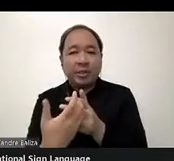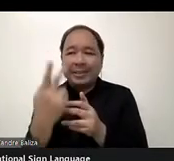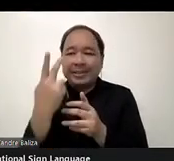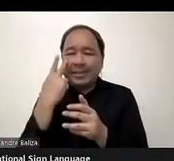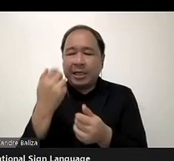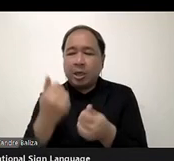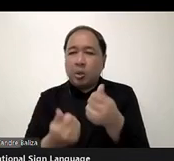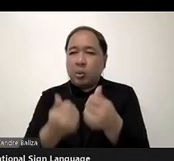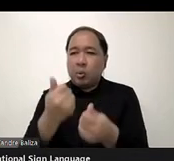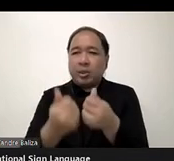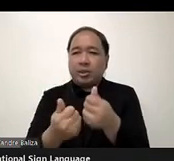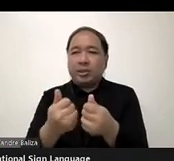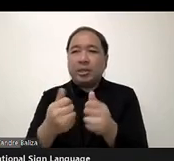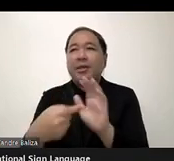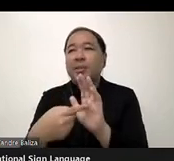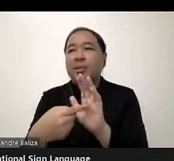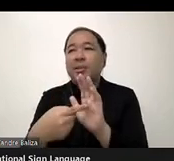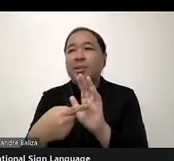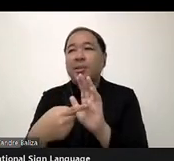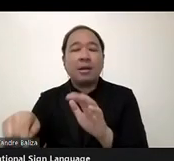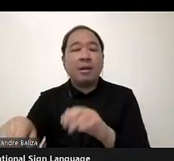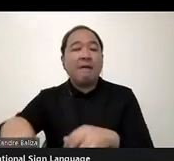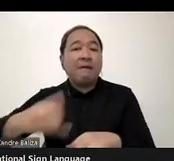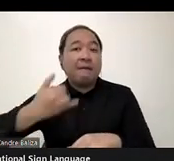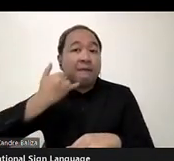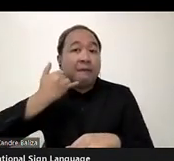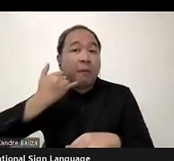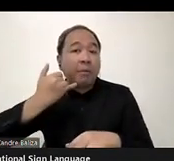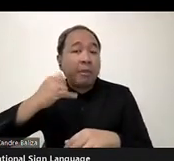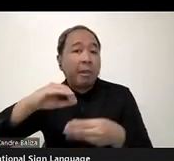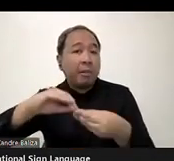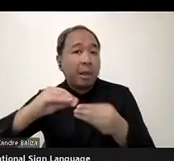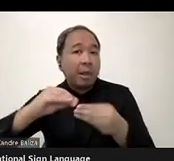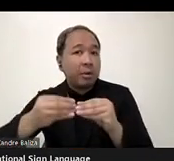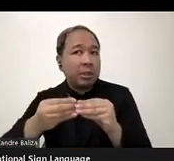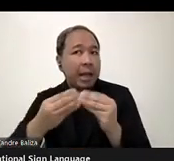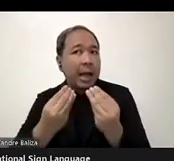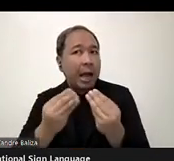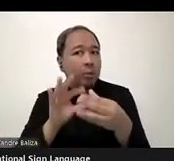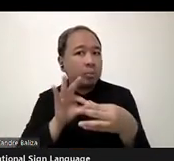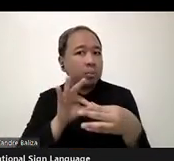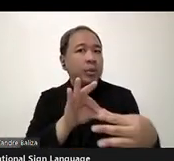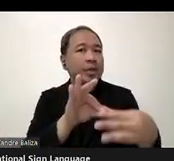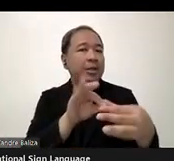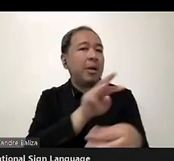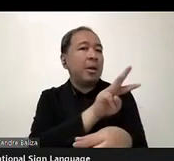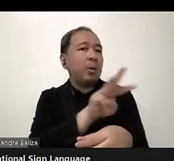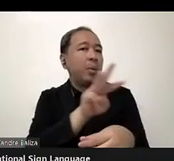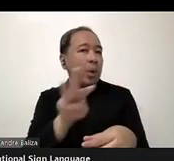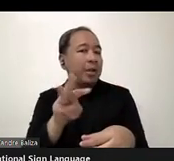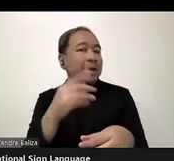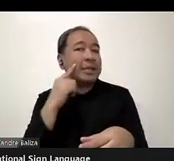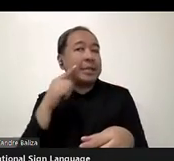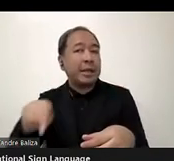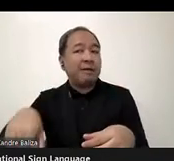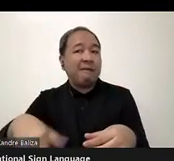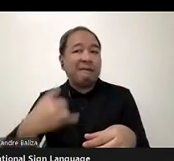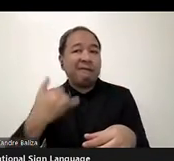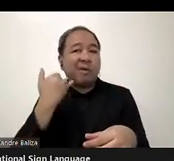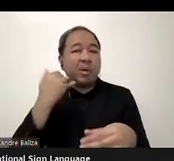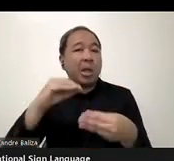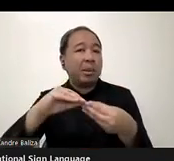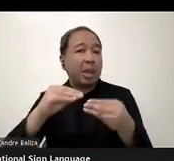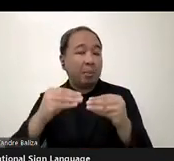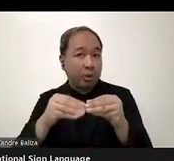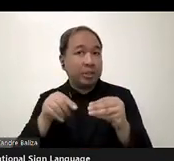uh, telephone numbers. And that's, I mean, especially for telephone numbers, that's where ITU comes in. So